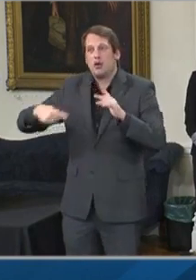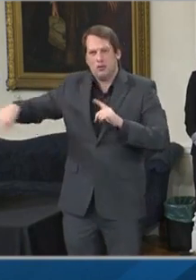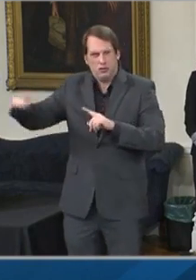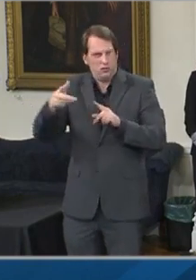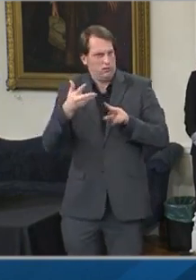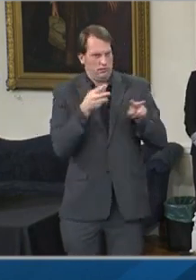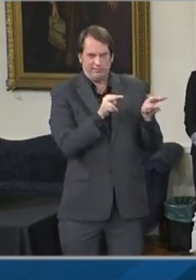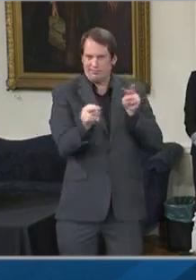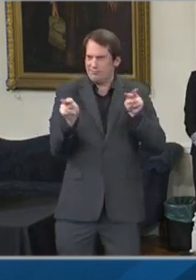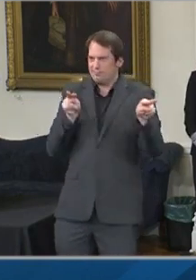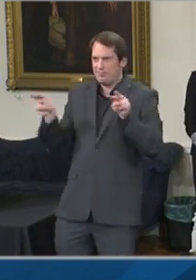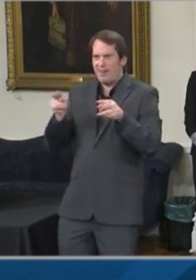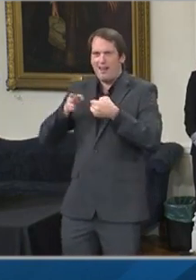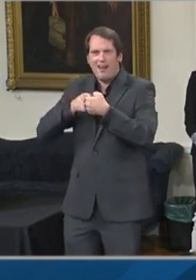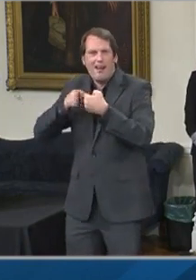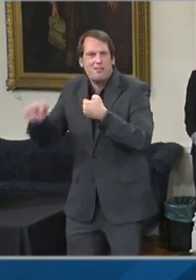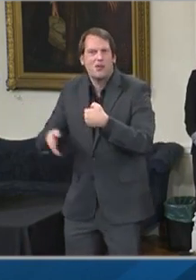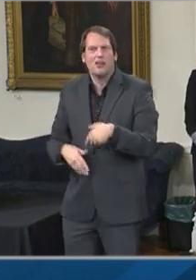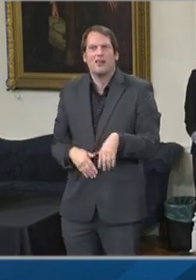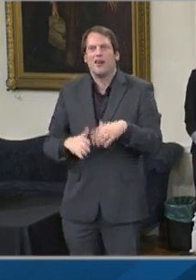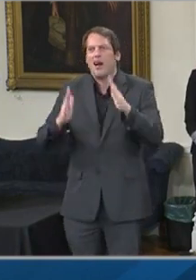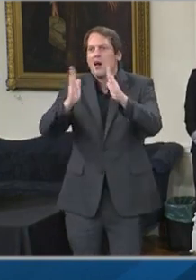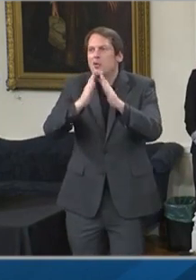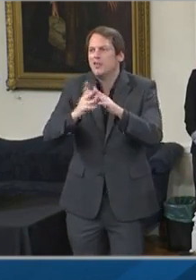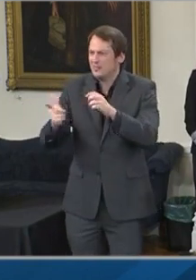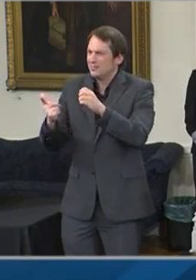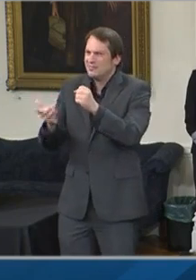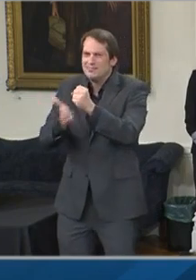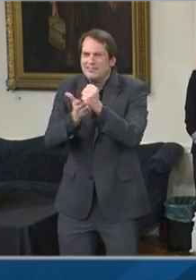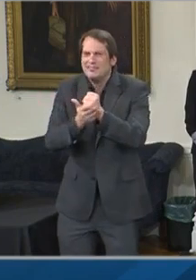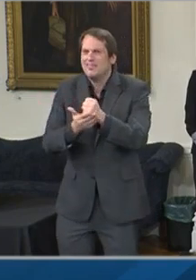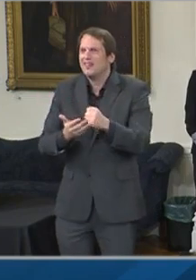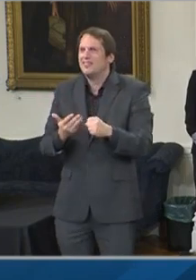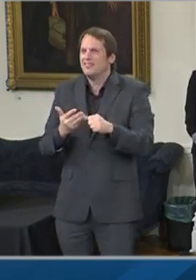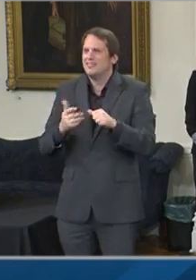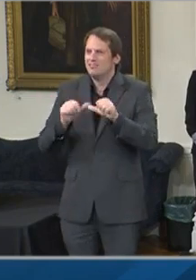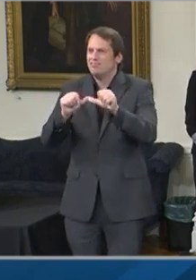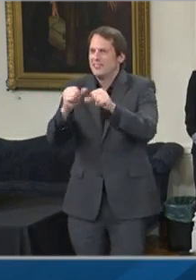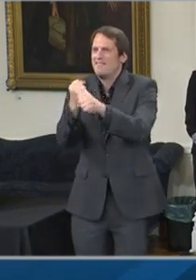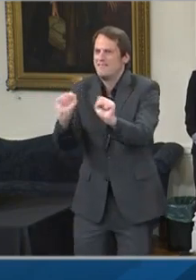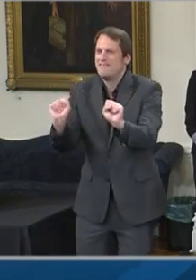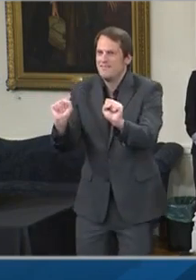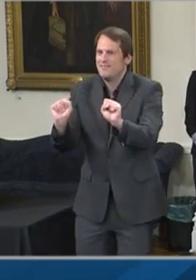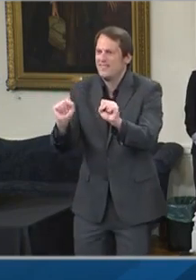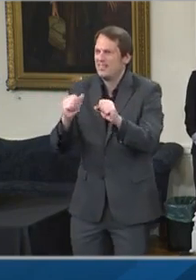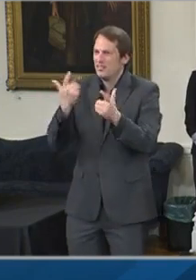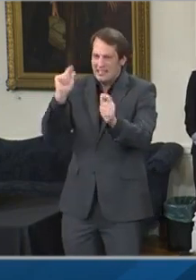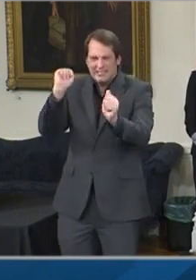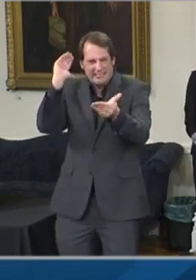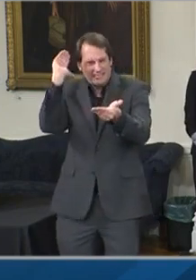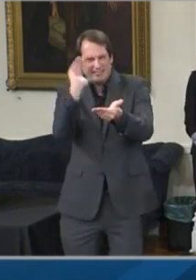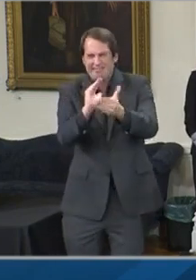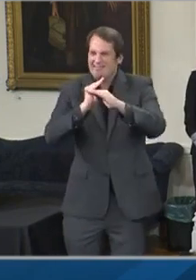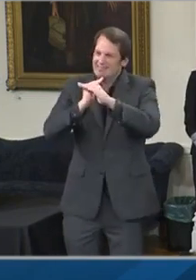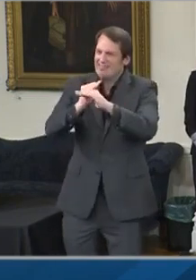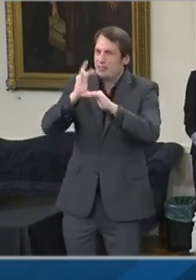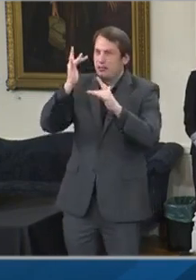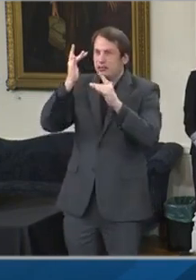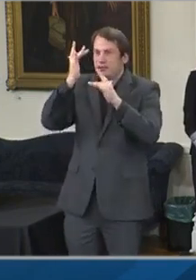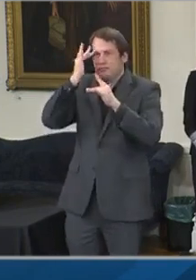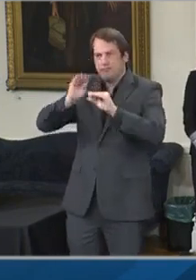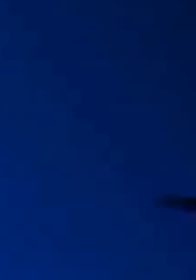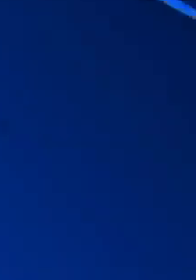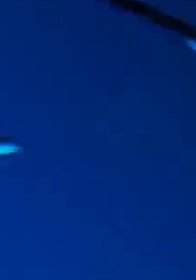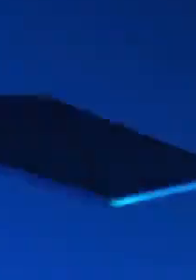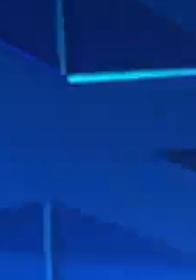because only the people of Maryland have the power to slow the spread, prevent the surge, and to keep Maryland open